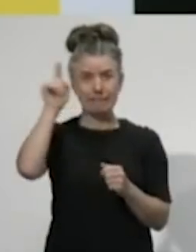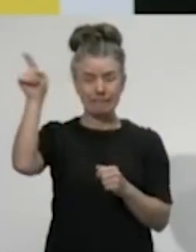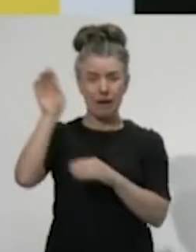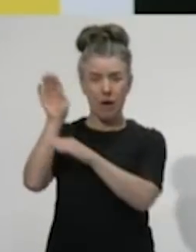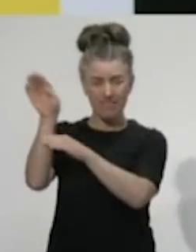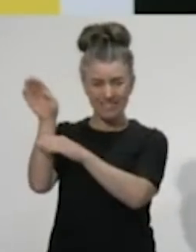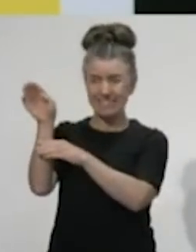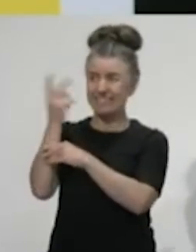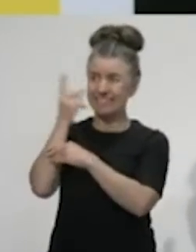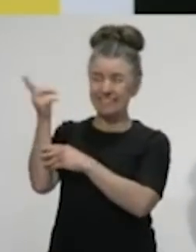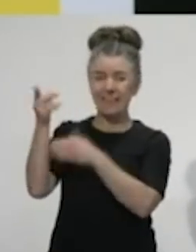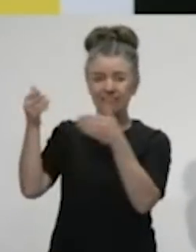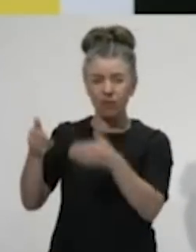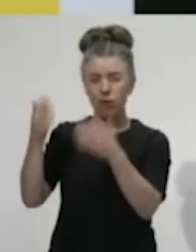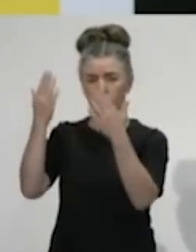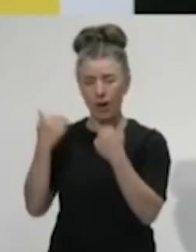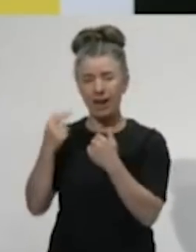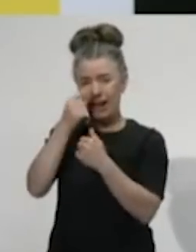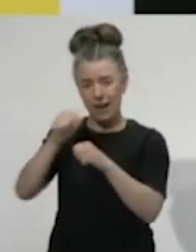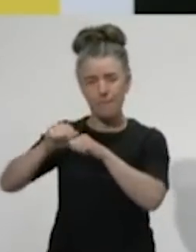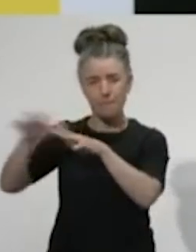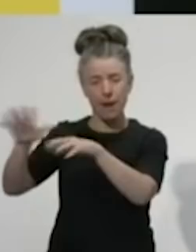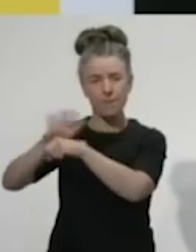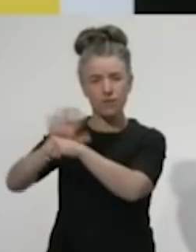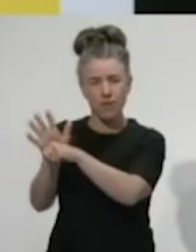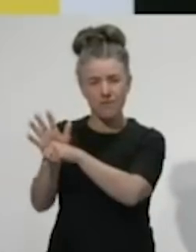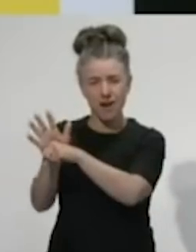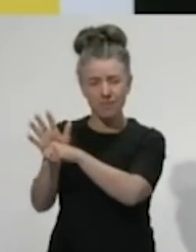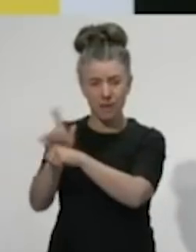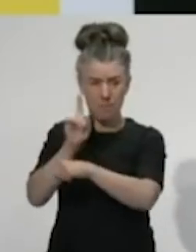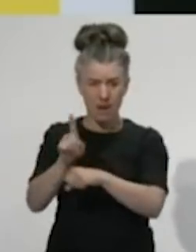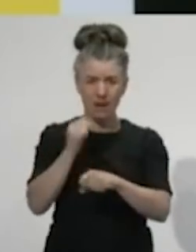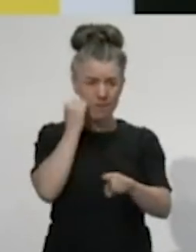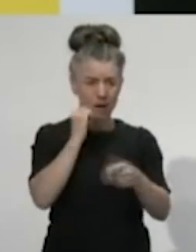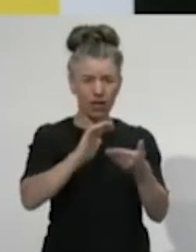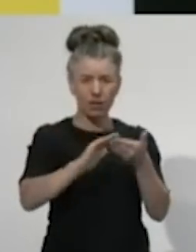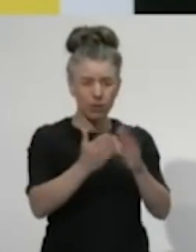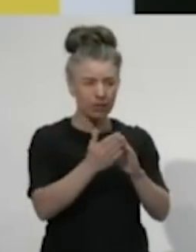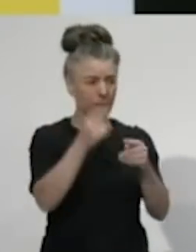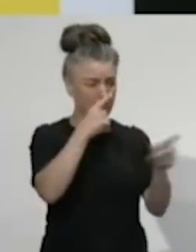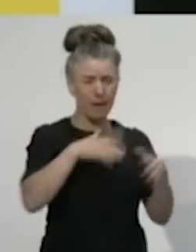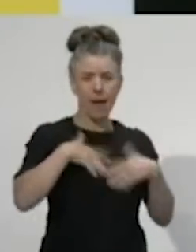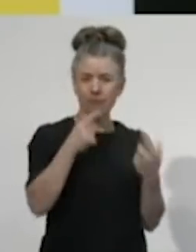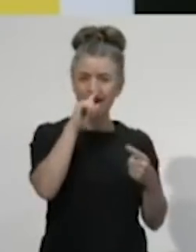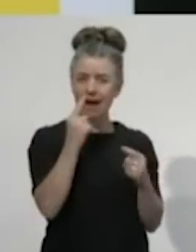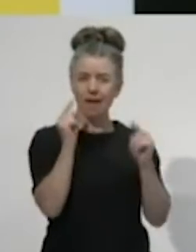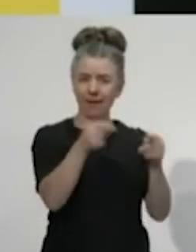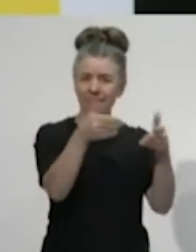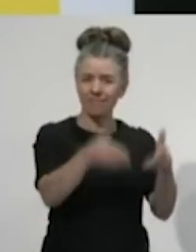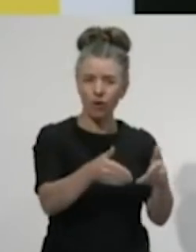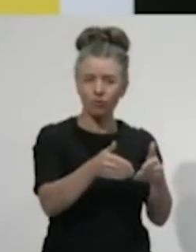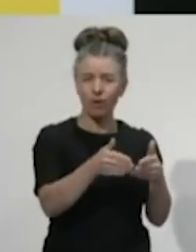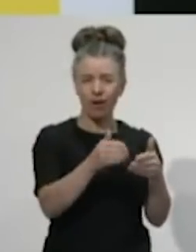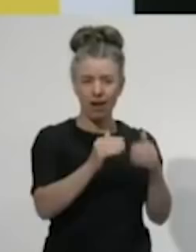demonstrating that funerals and weddings have been part of the spread of COVID-19 in many countries, but also